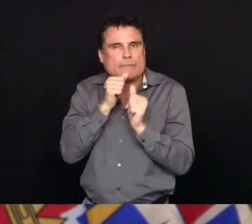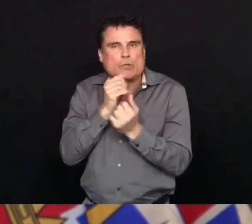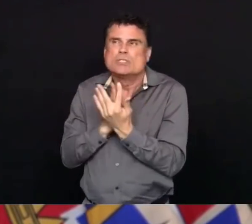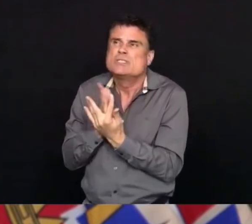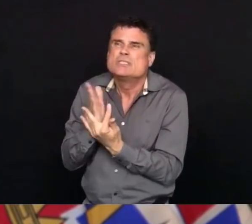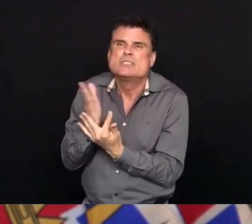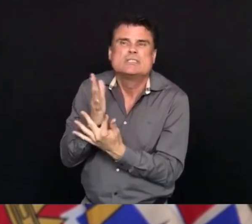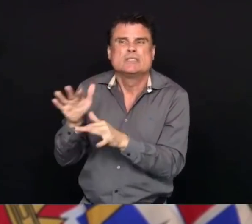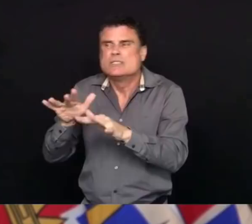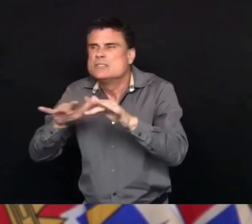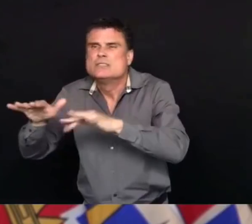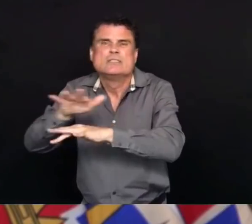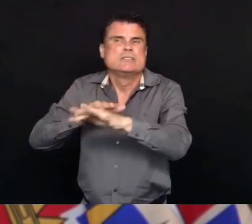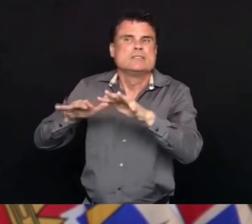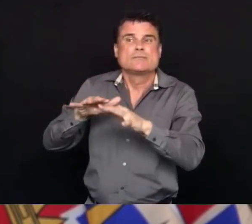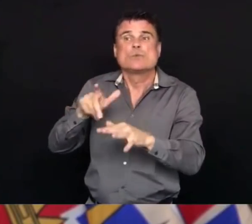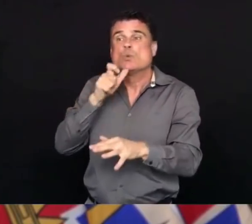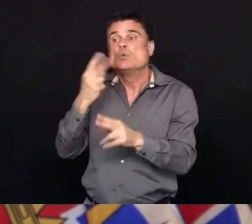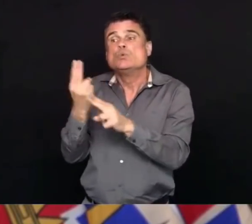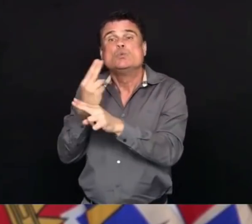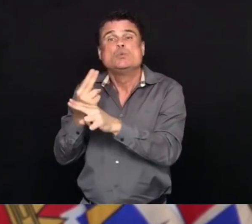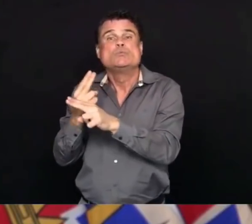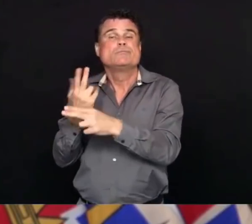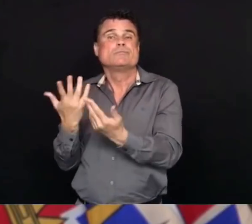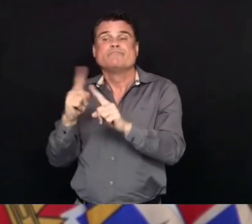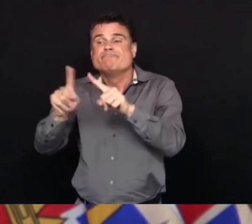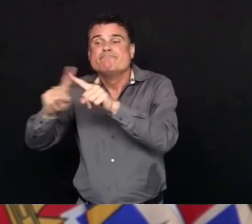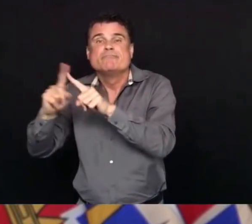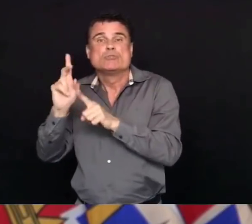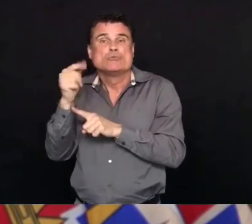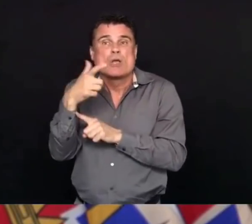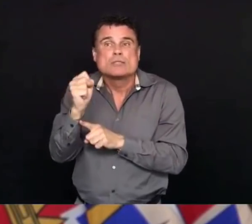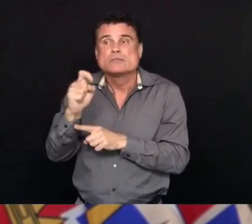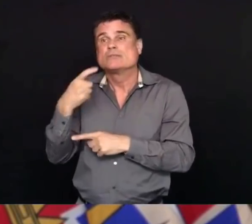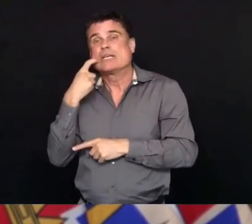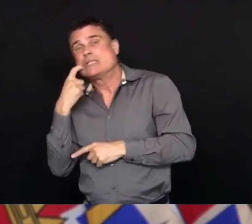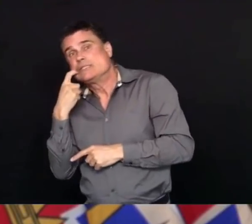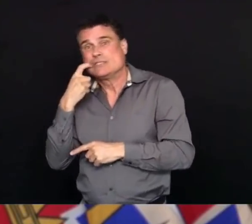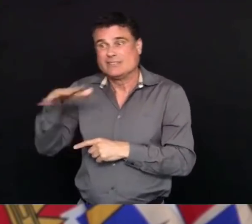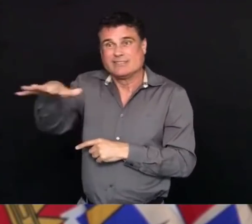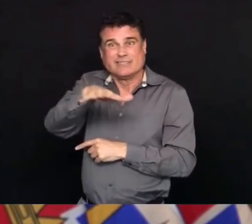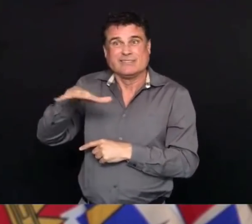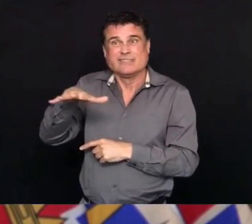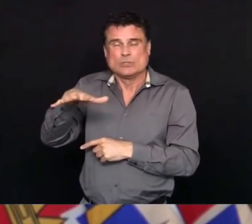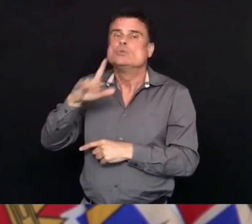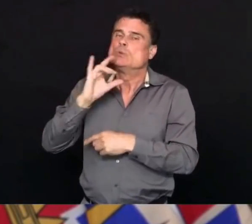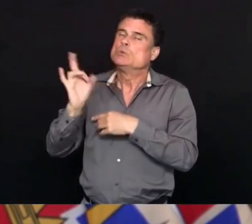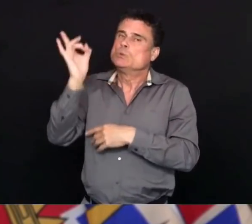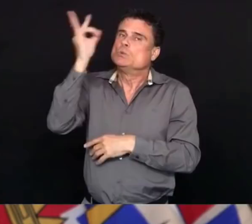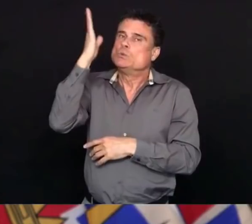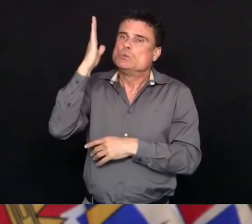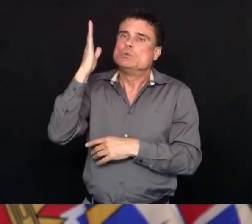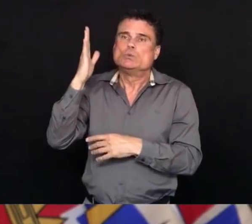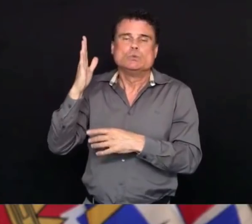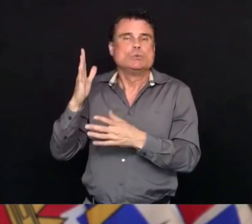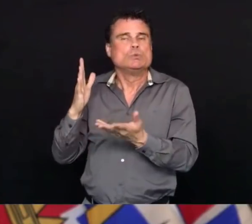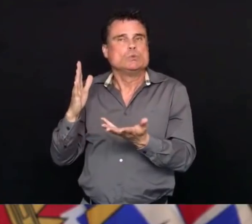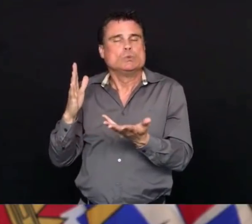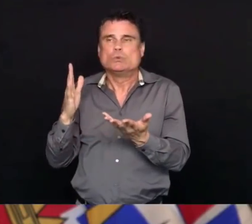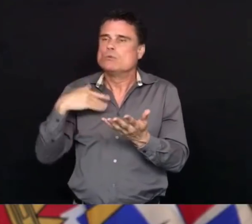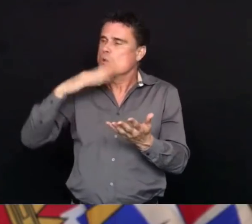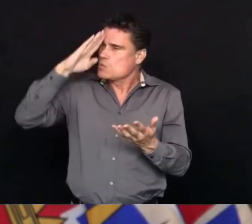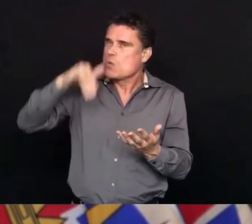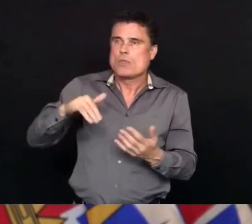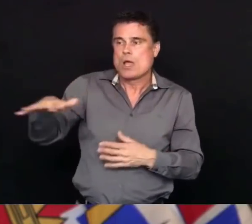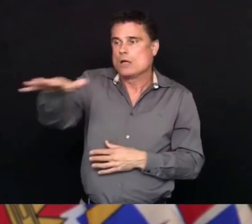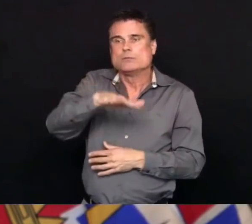Many have lost loved ones. In particular, the challenge that people have around stigma and